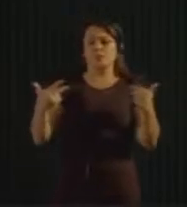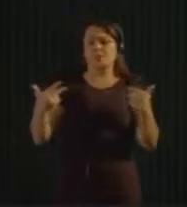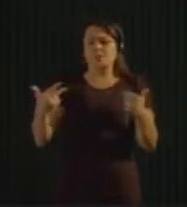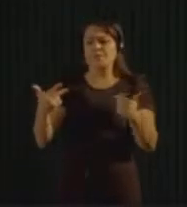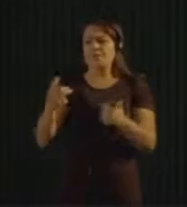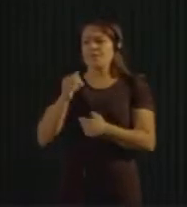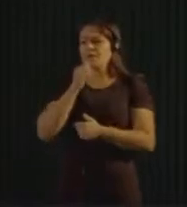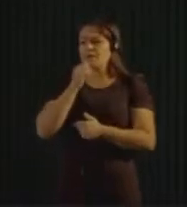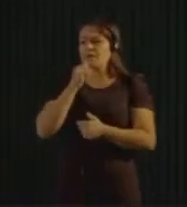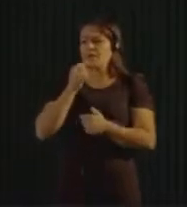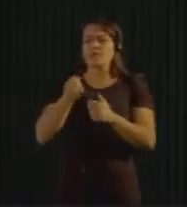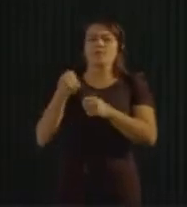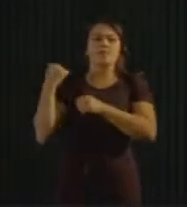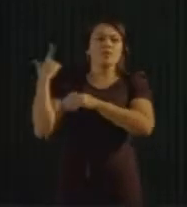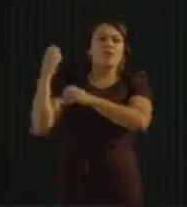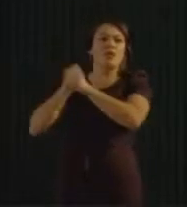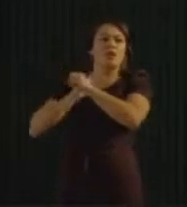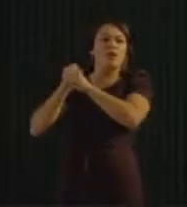reusing.